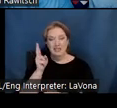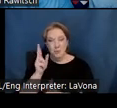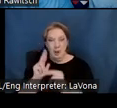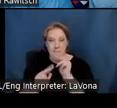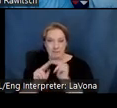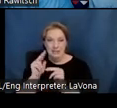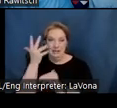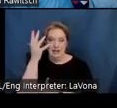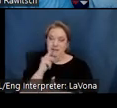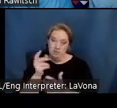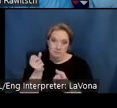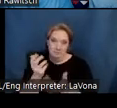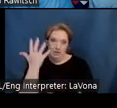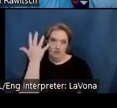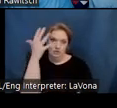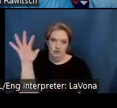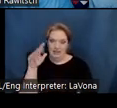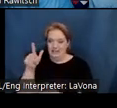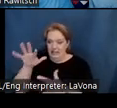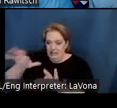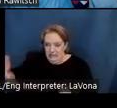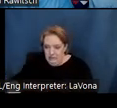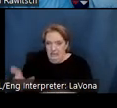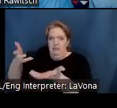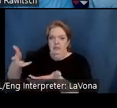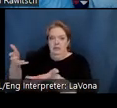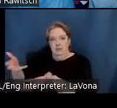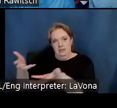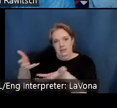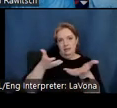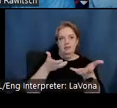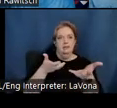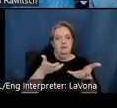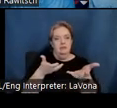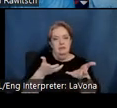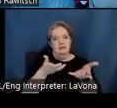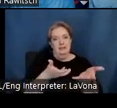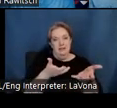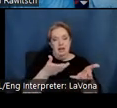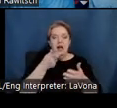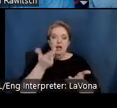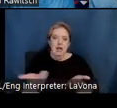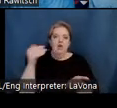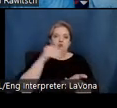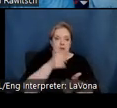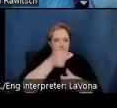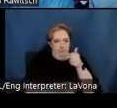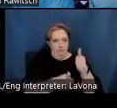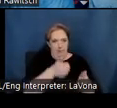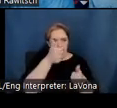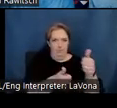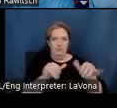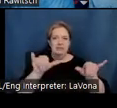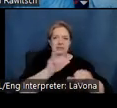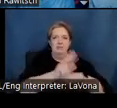a few trees, actually, from the original site were moved, then painstakingly re-established on a similar